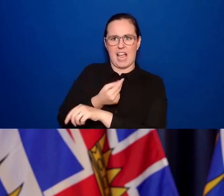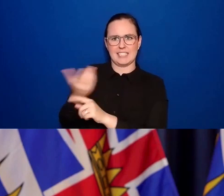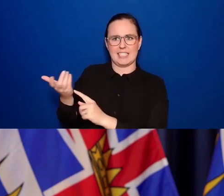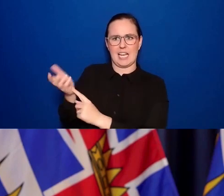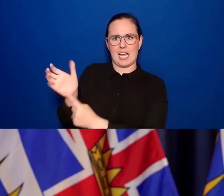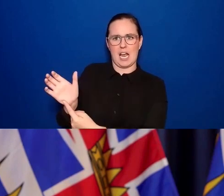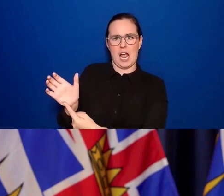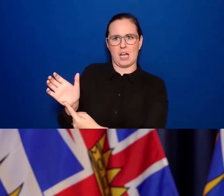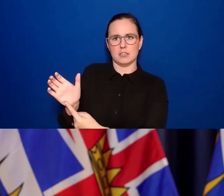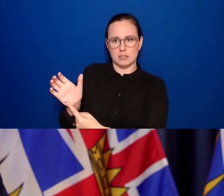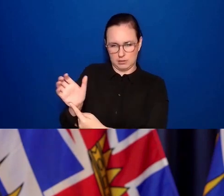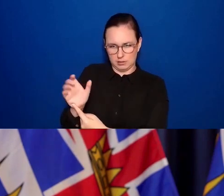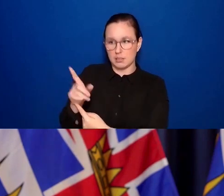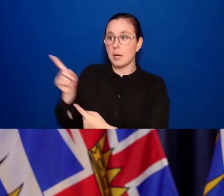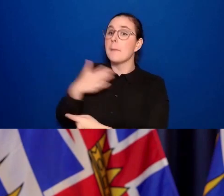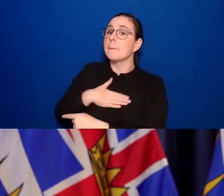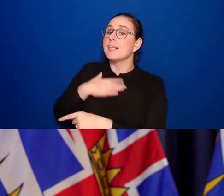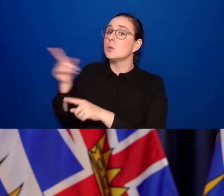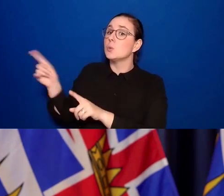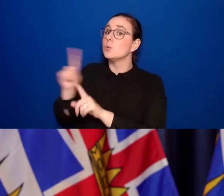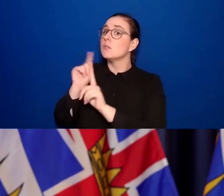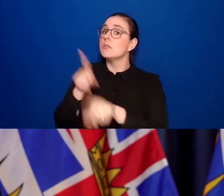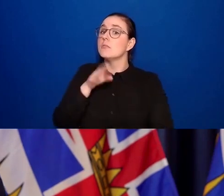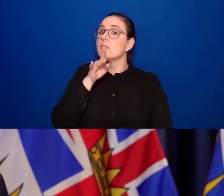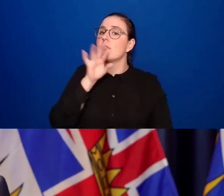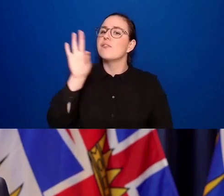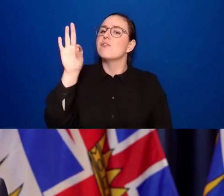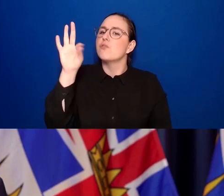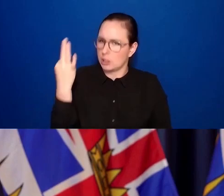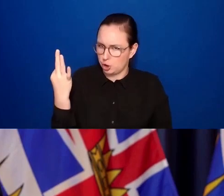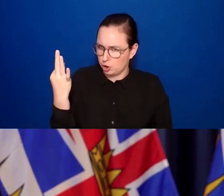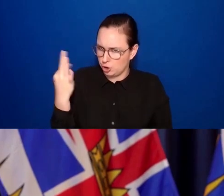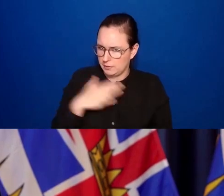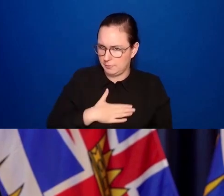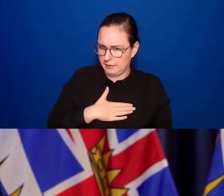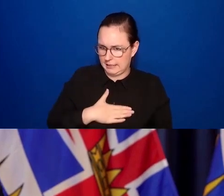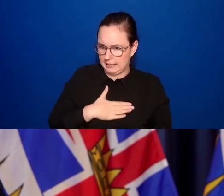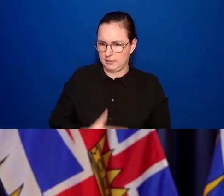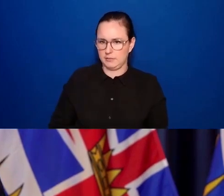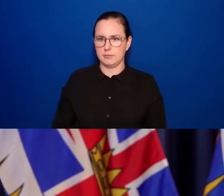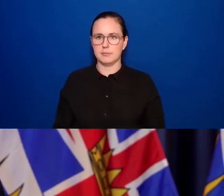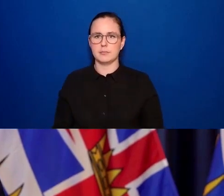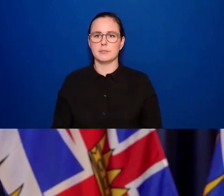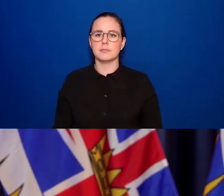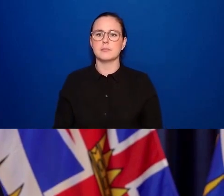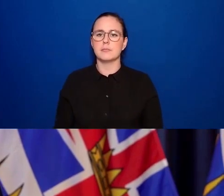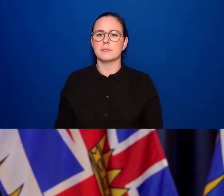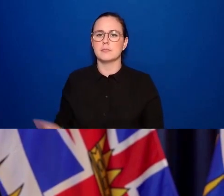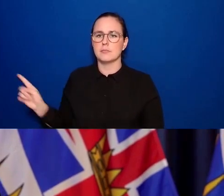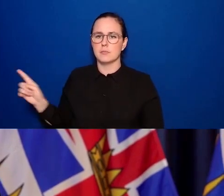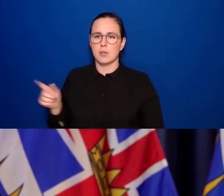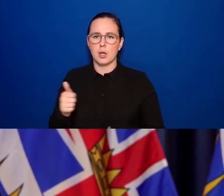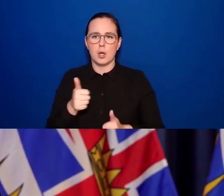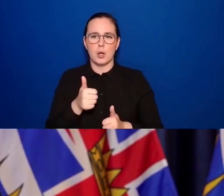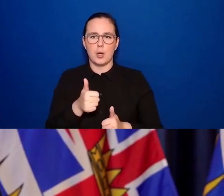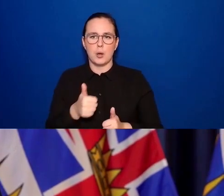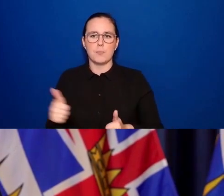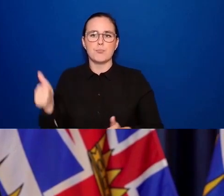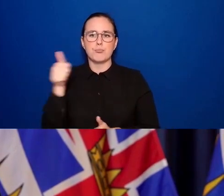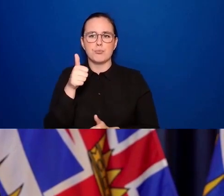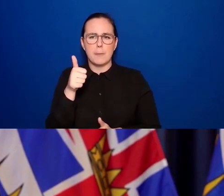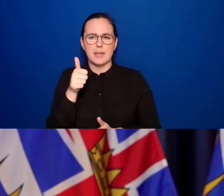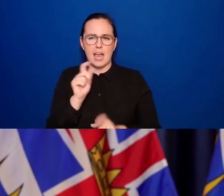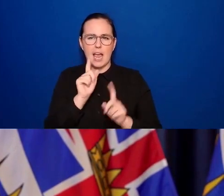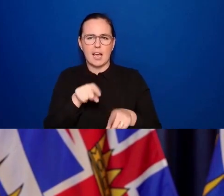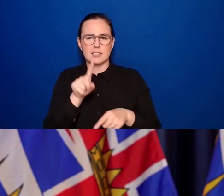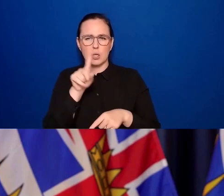French as well? Well, I'll take the opportunity as I'm standing here to answer a question that I skipped over earlier on. I don't